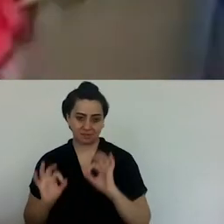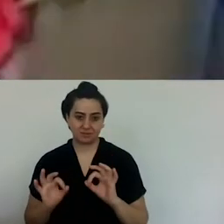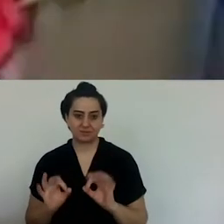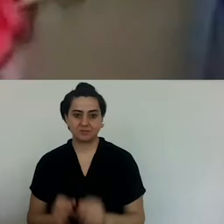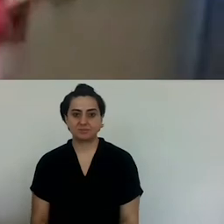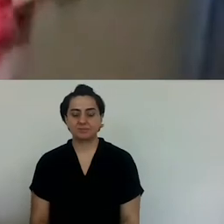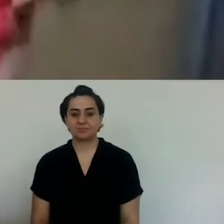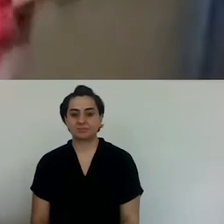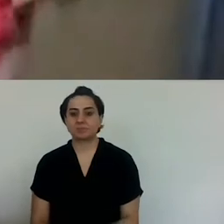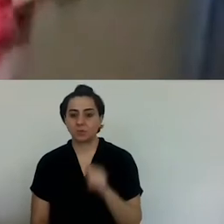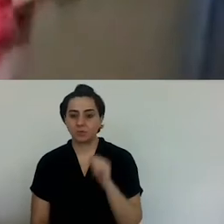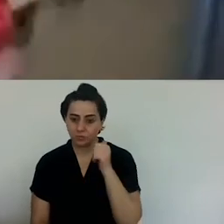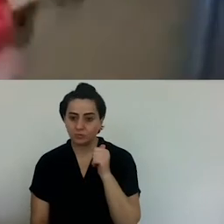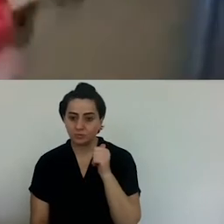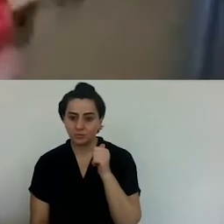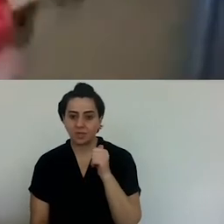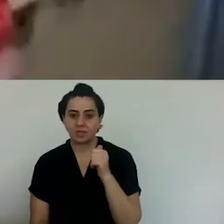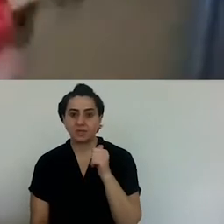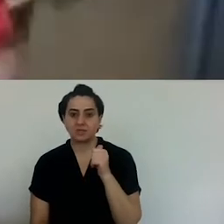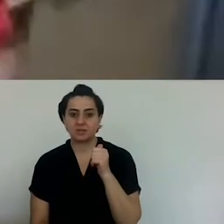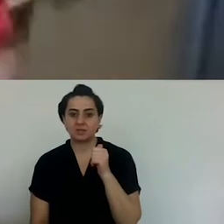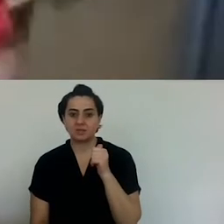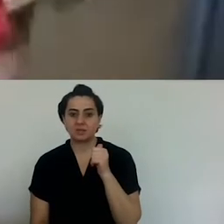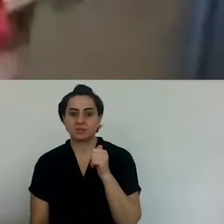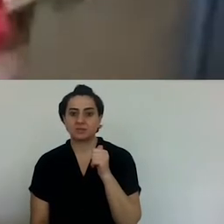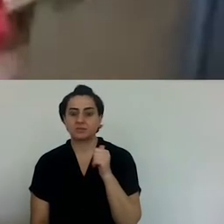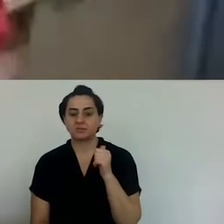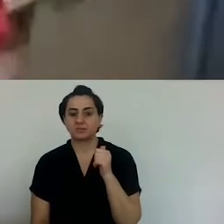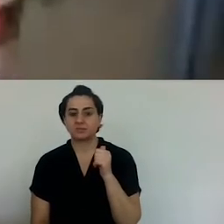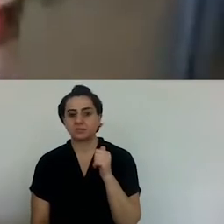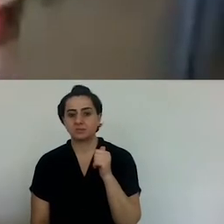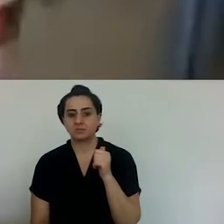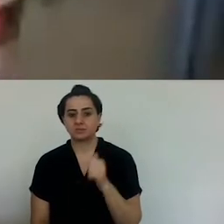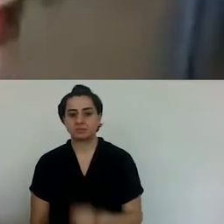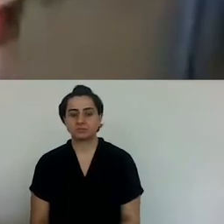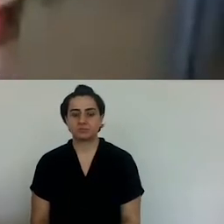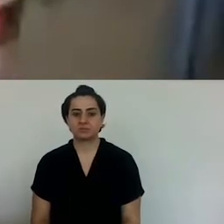In fact, to go back to our topic, fish used to be part of our home.